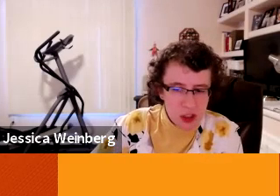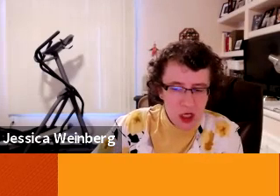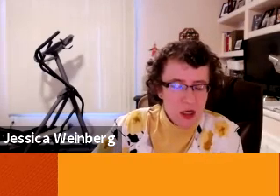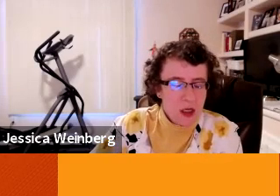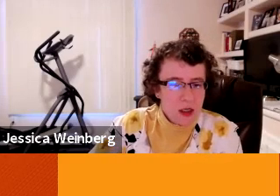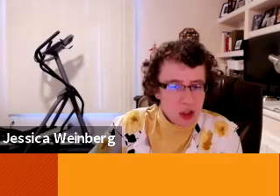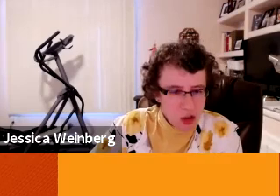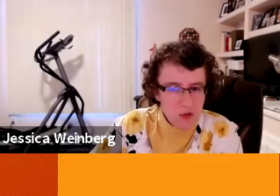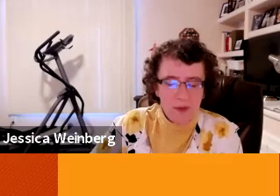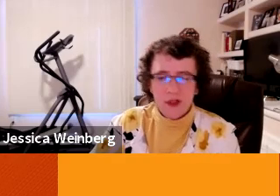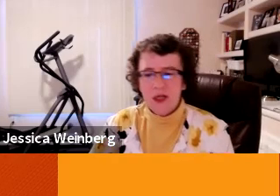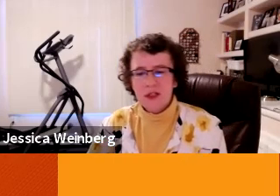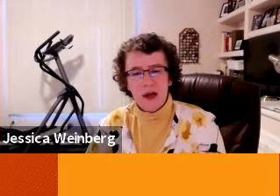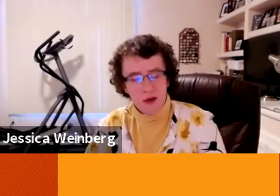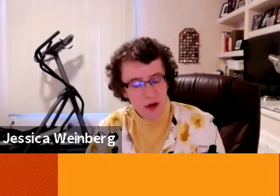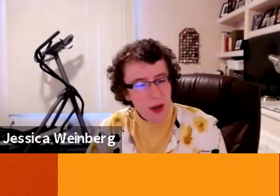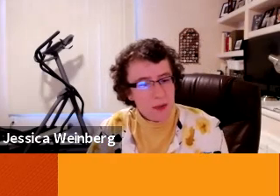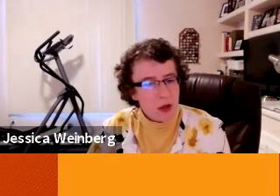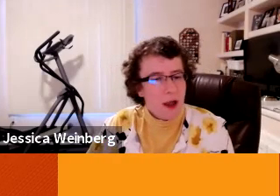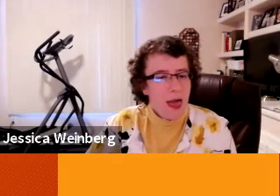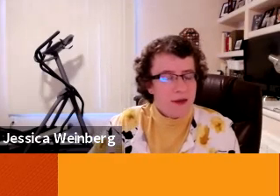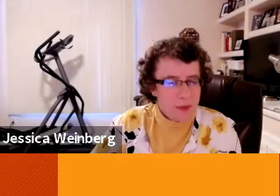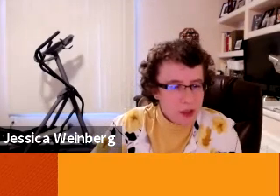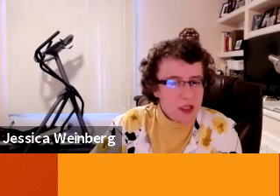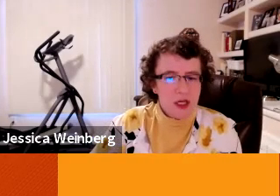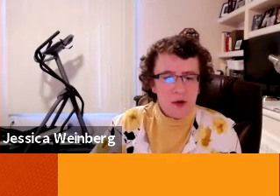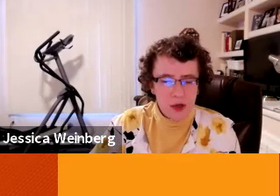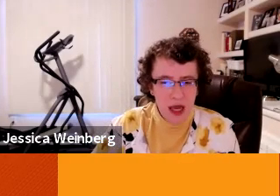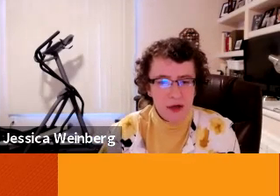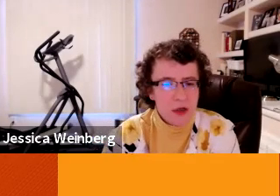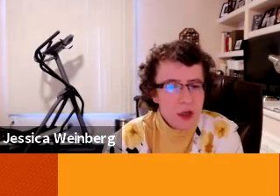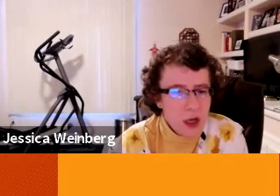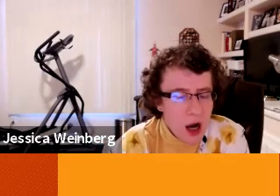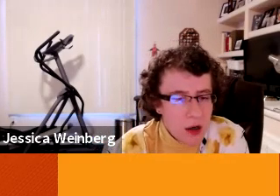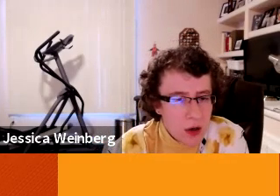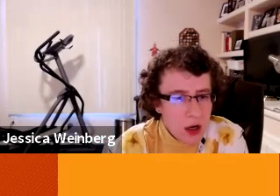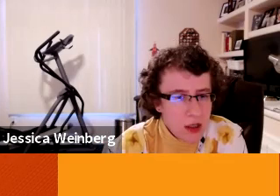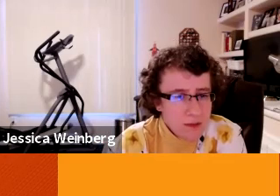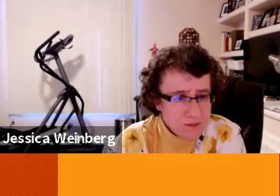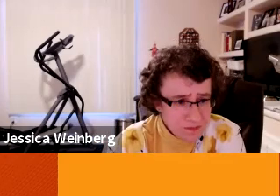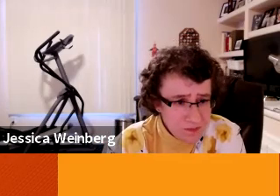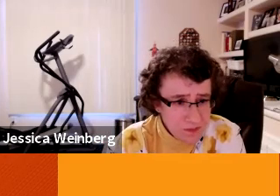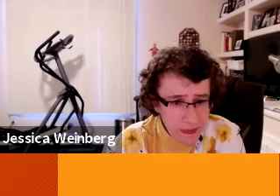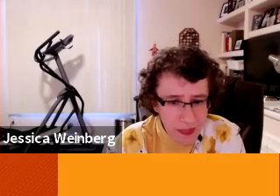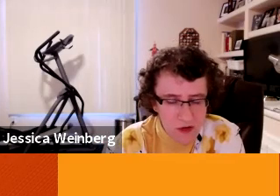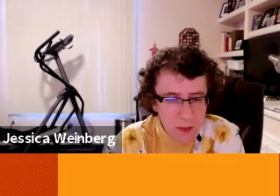of which uh stew represents that they're a member the ability center cater are all